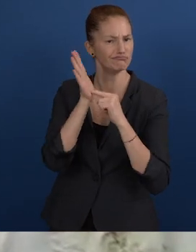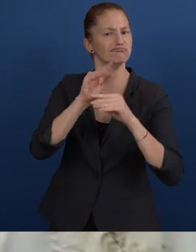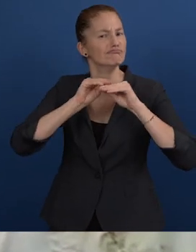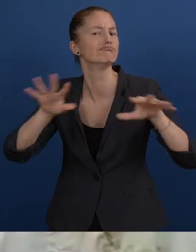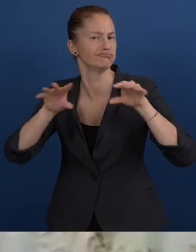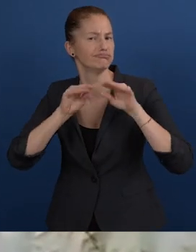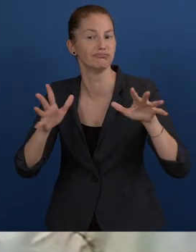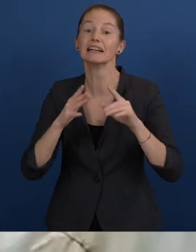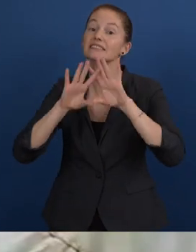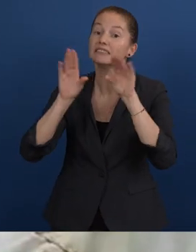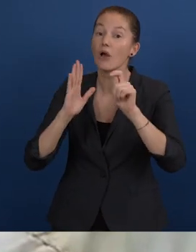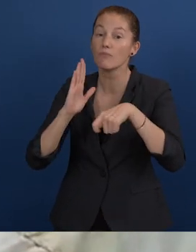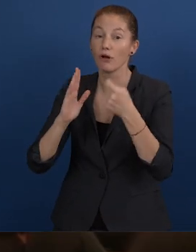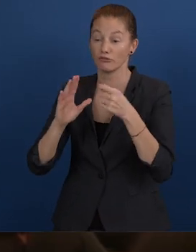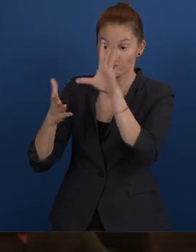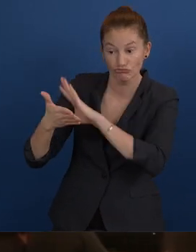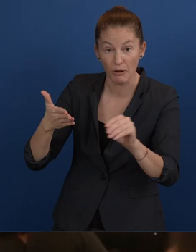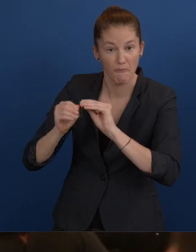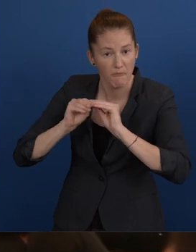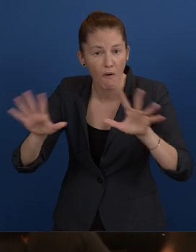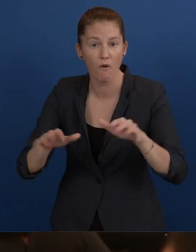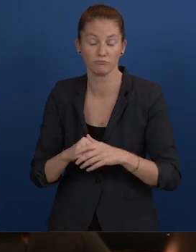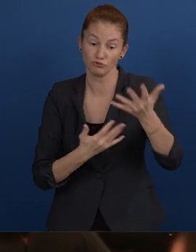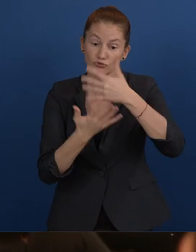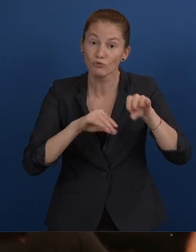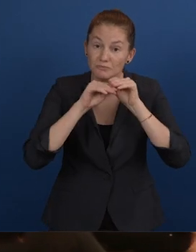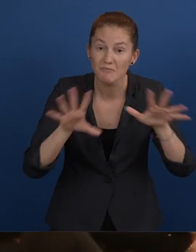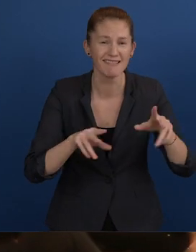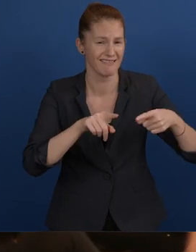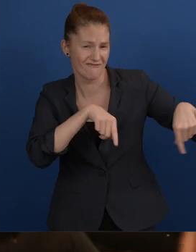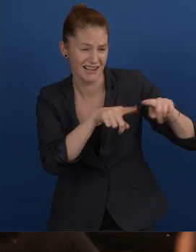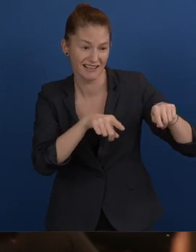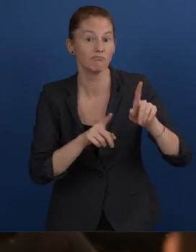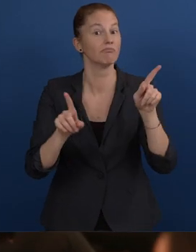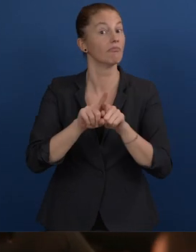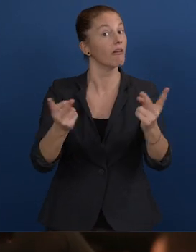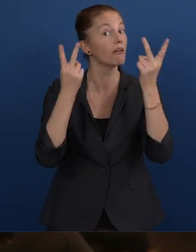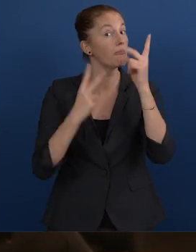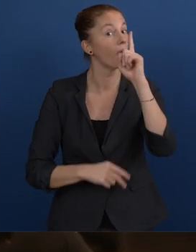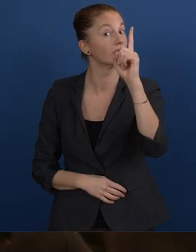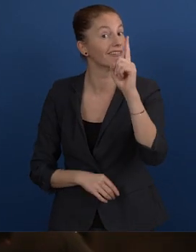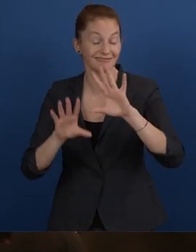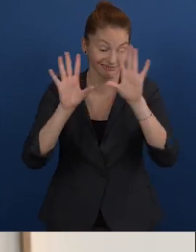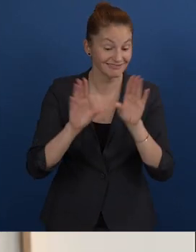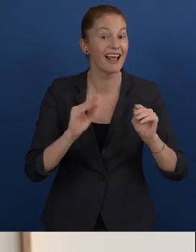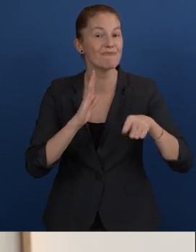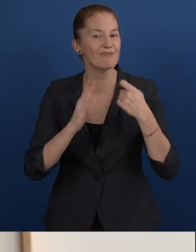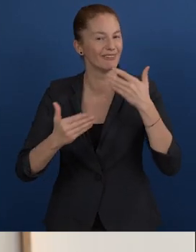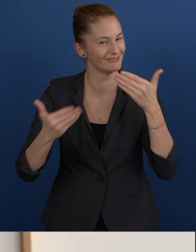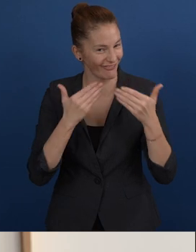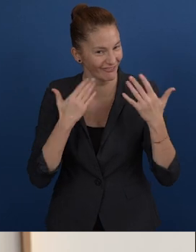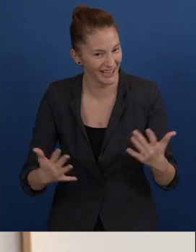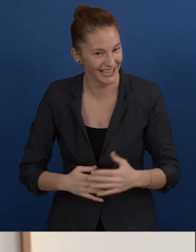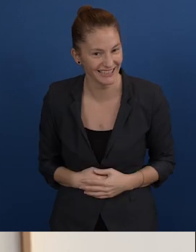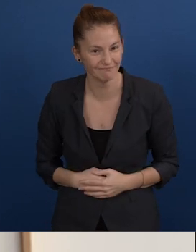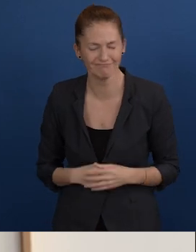report, social media and videos, but most importantly with the Xero Project conference. We are proud